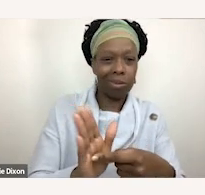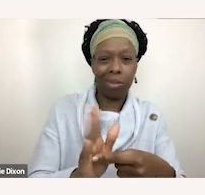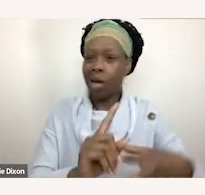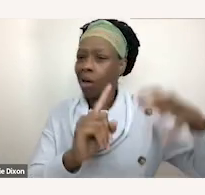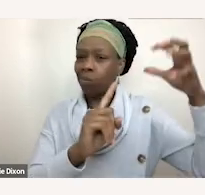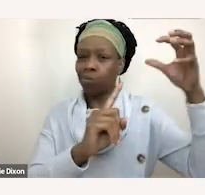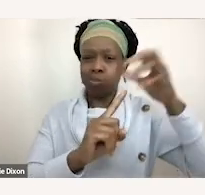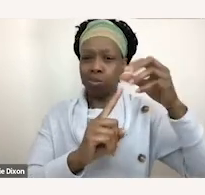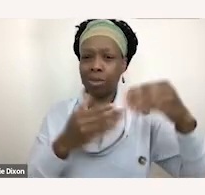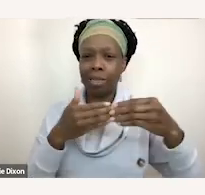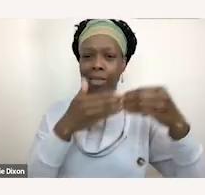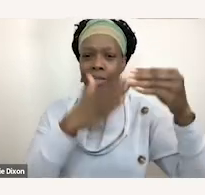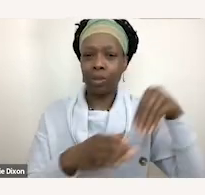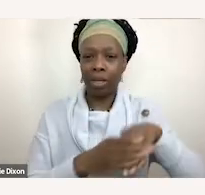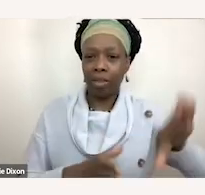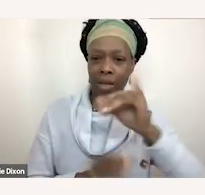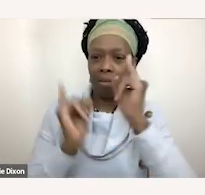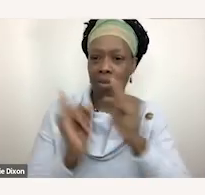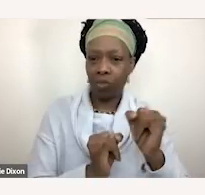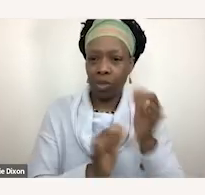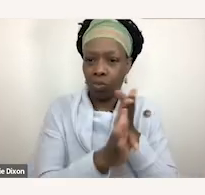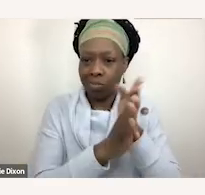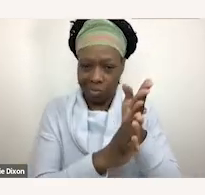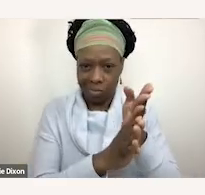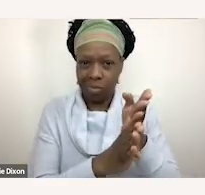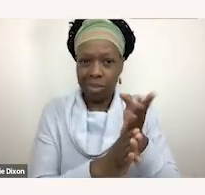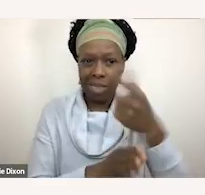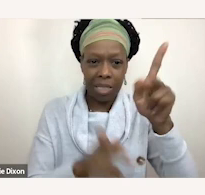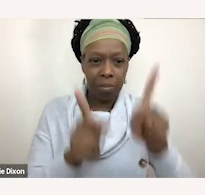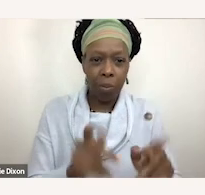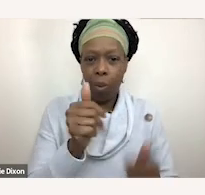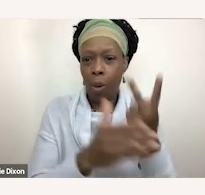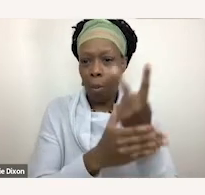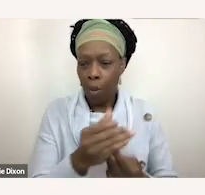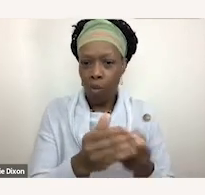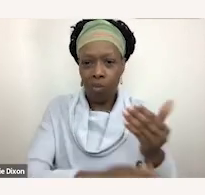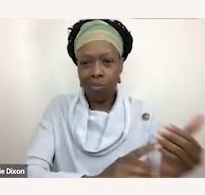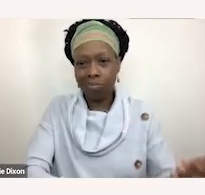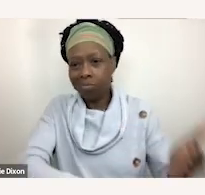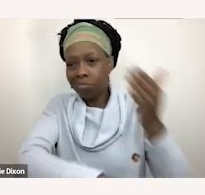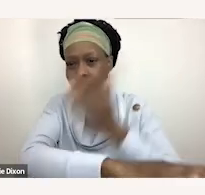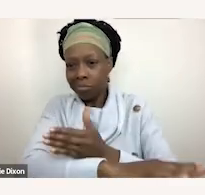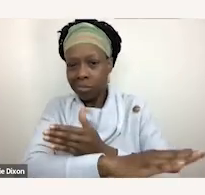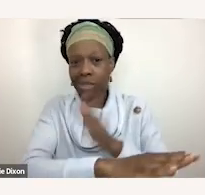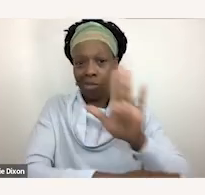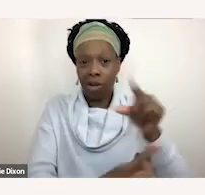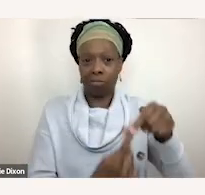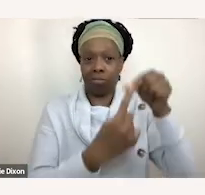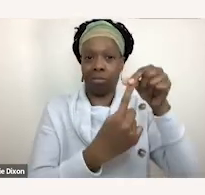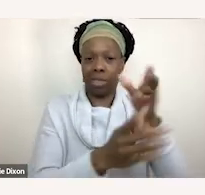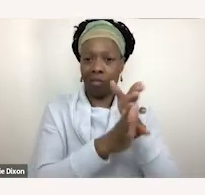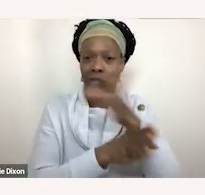both, you know, with what they have actually trained to do. But also, they're really in elevating the voice of the disability community.